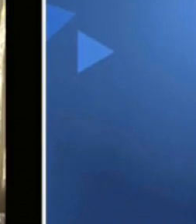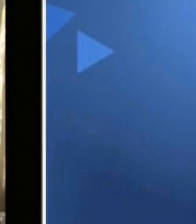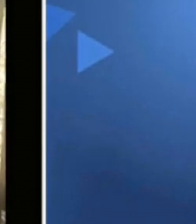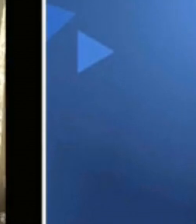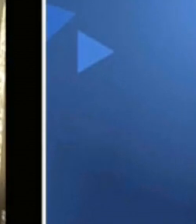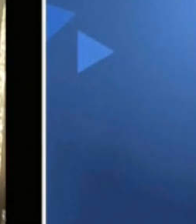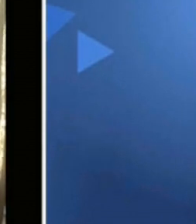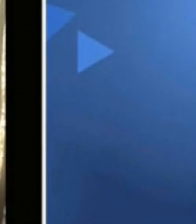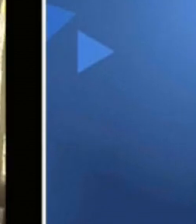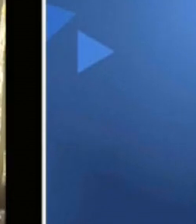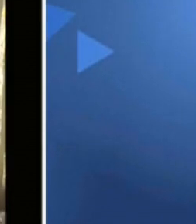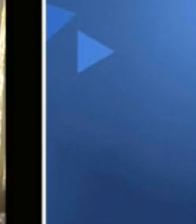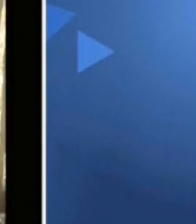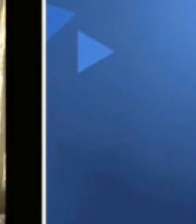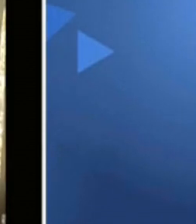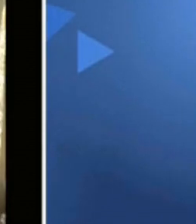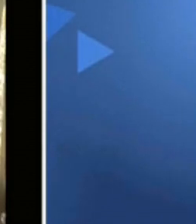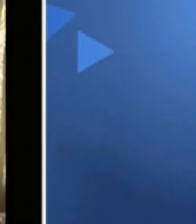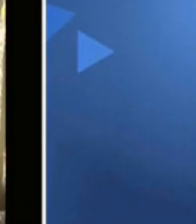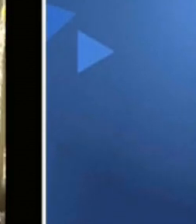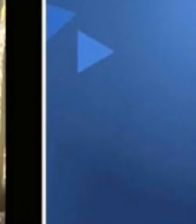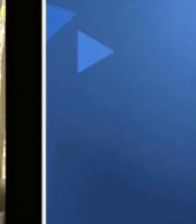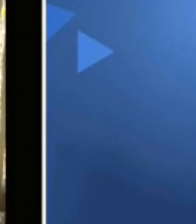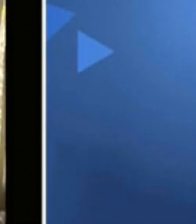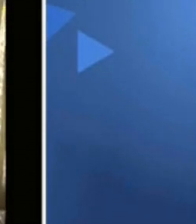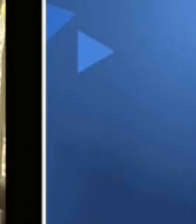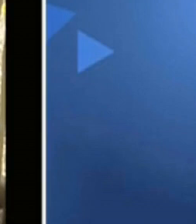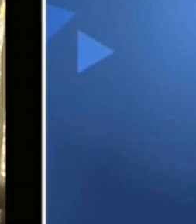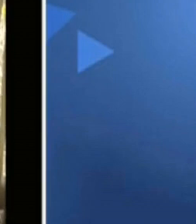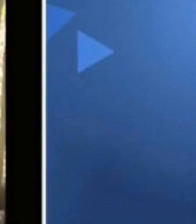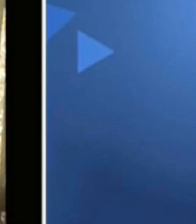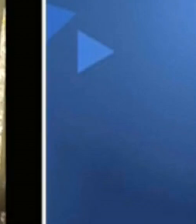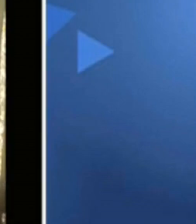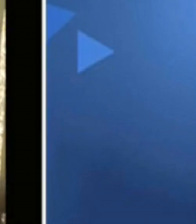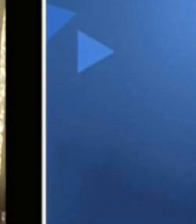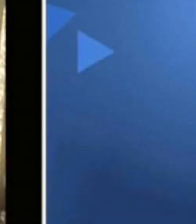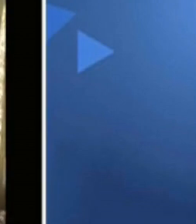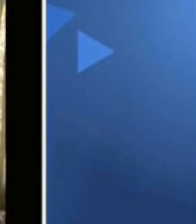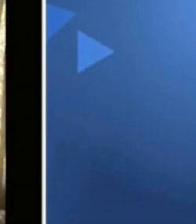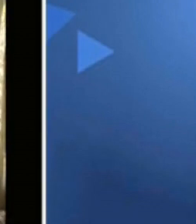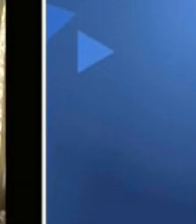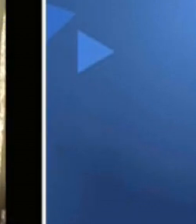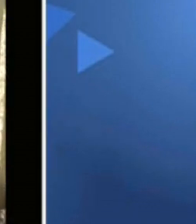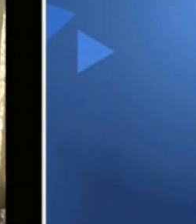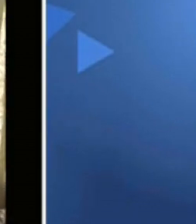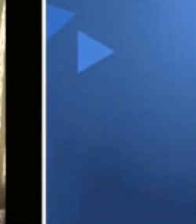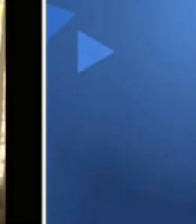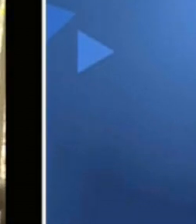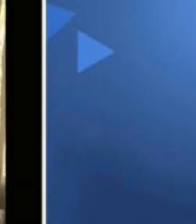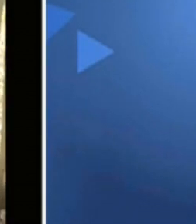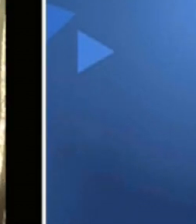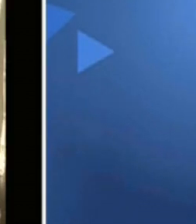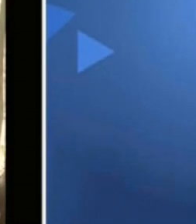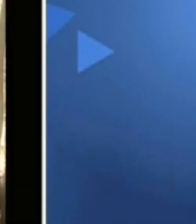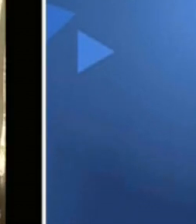issue of funding of the NYDA, the budget of the NYDA really does not speak to the magnitude of the problem of youth empowerment in this